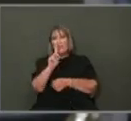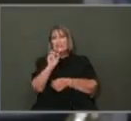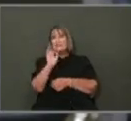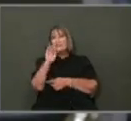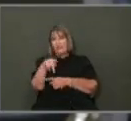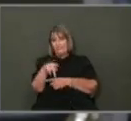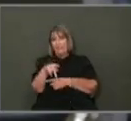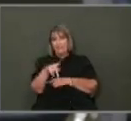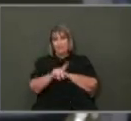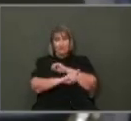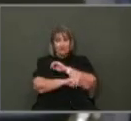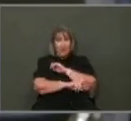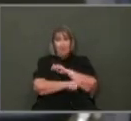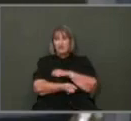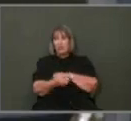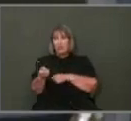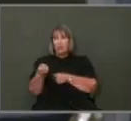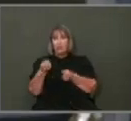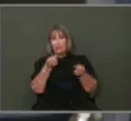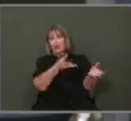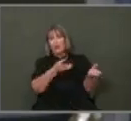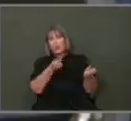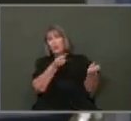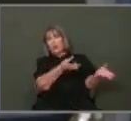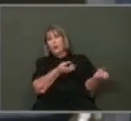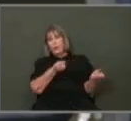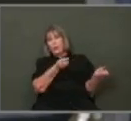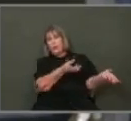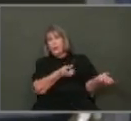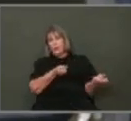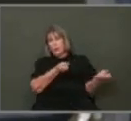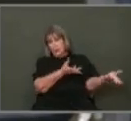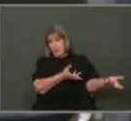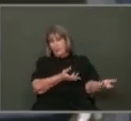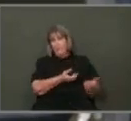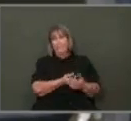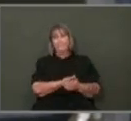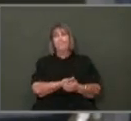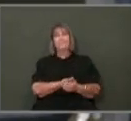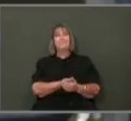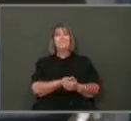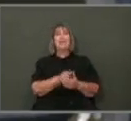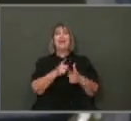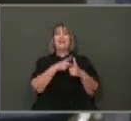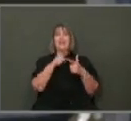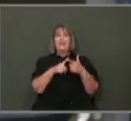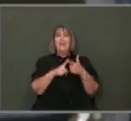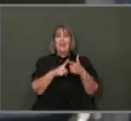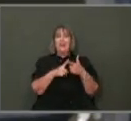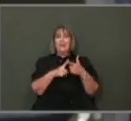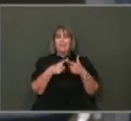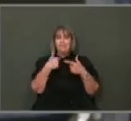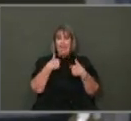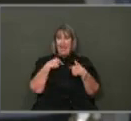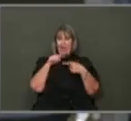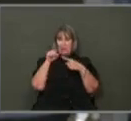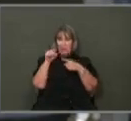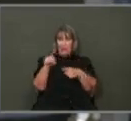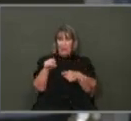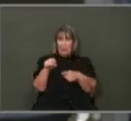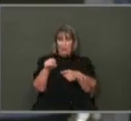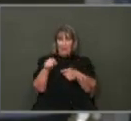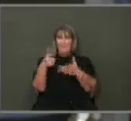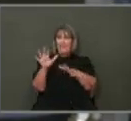It looks like a dump and that's the worst part of it. And then when I come home from work,